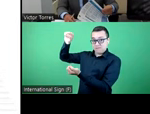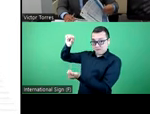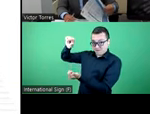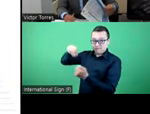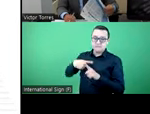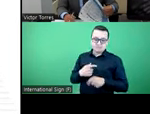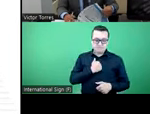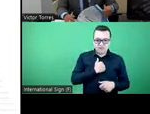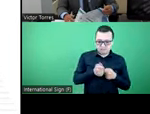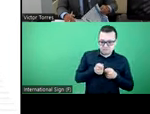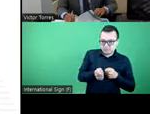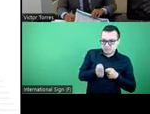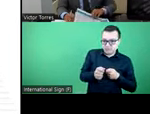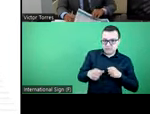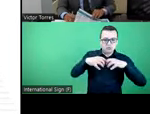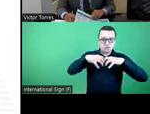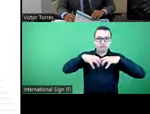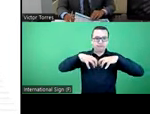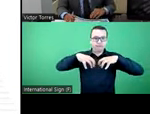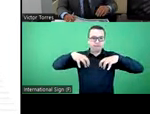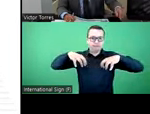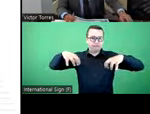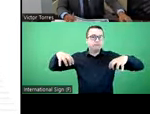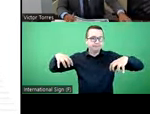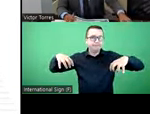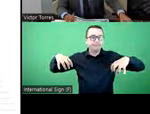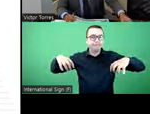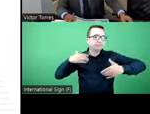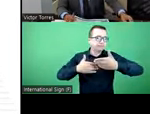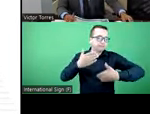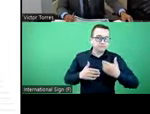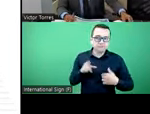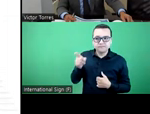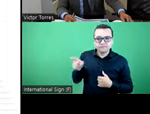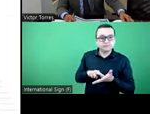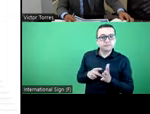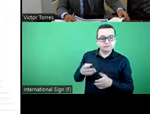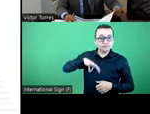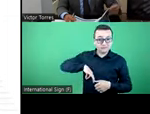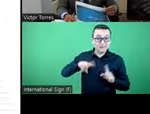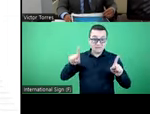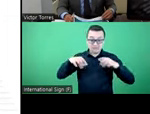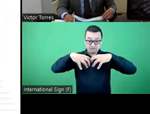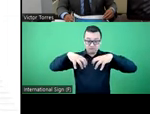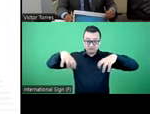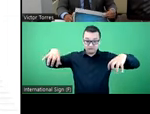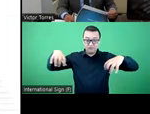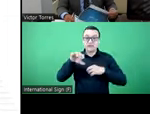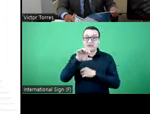the contribution regime with plans of benefits that were differentiated, but also the